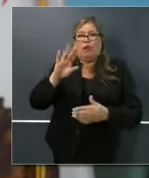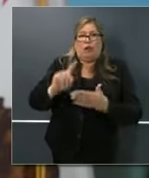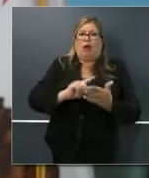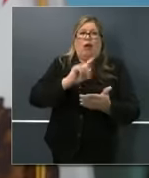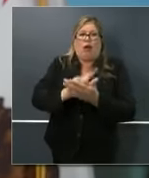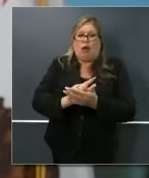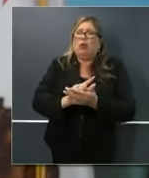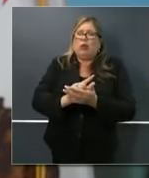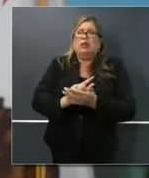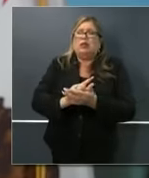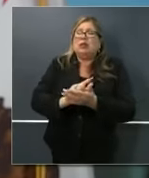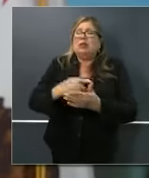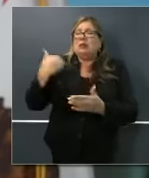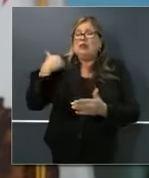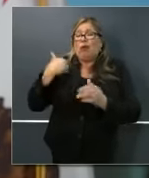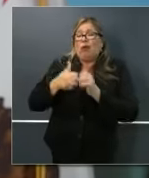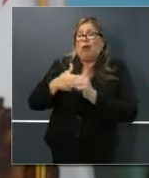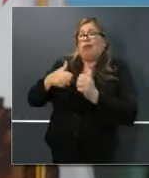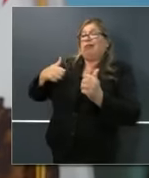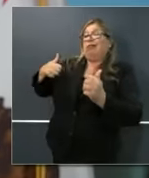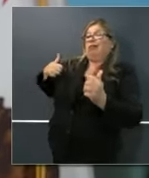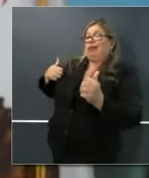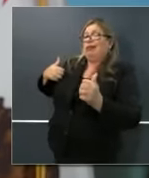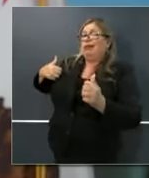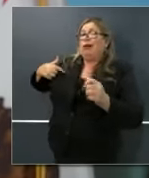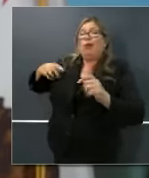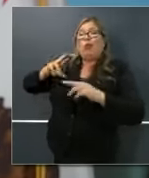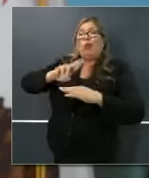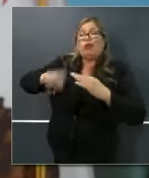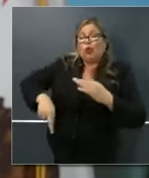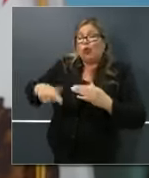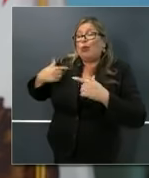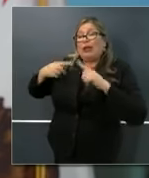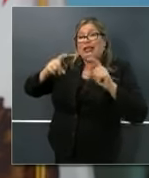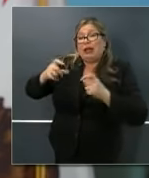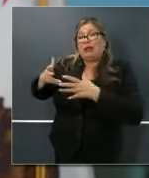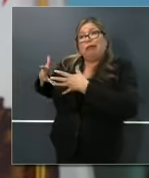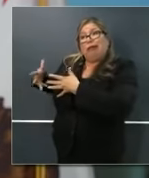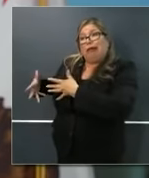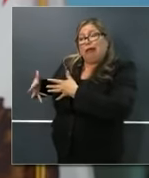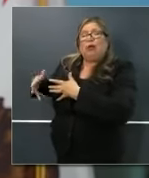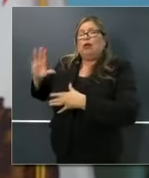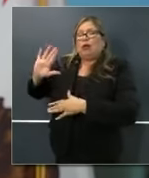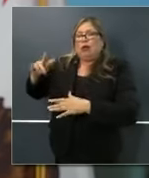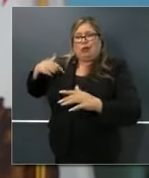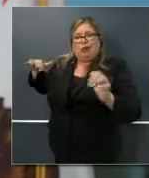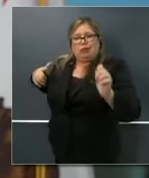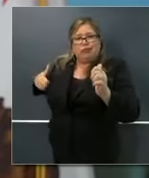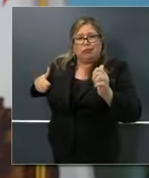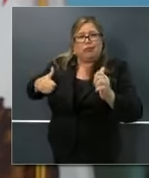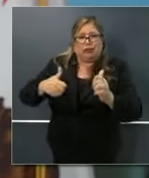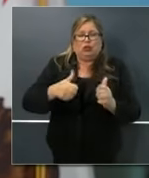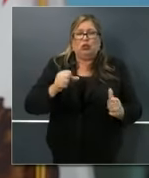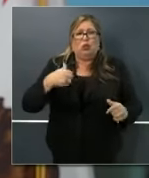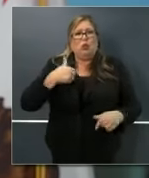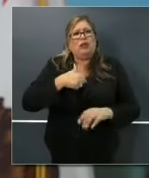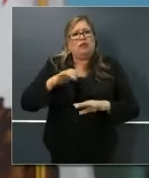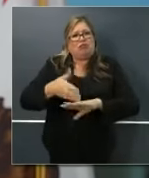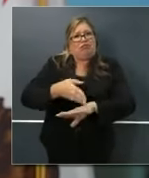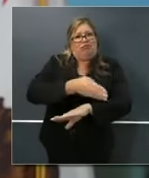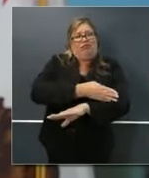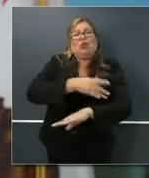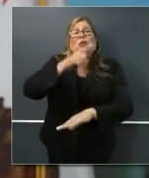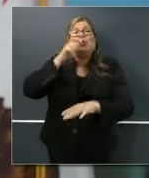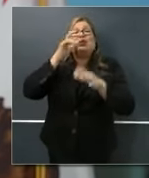address the backlog in terms of the test results. So we're indeed making progress pursuant to that task